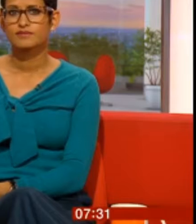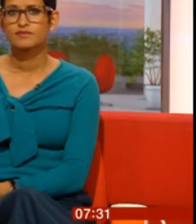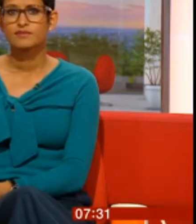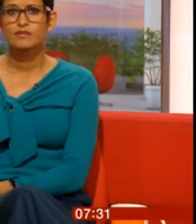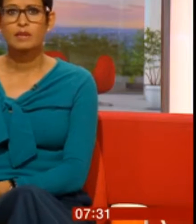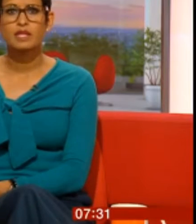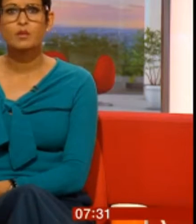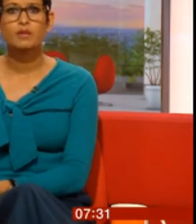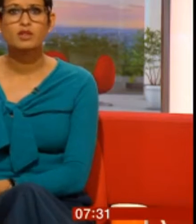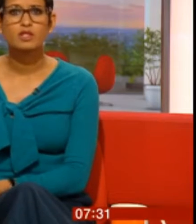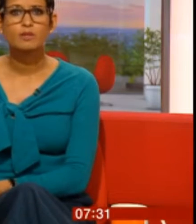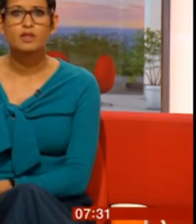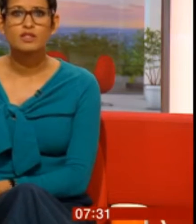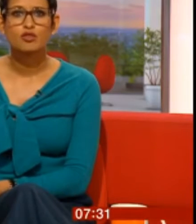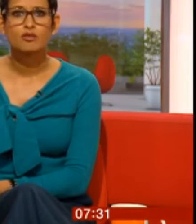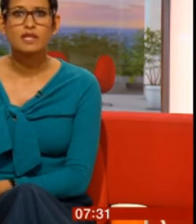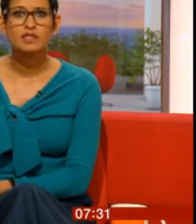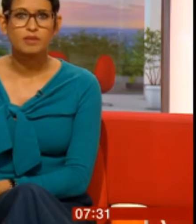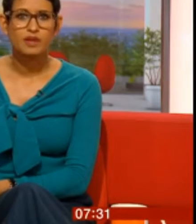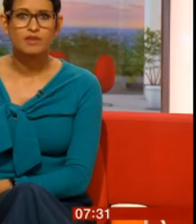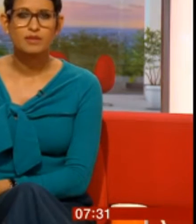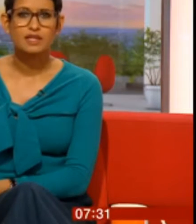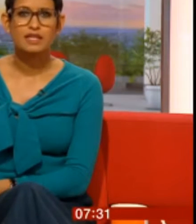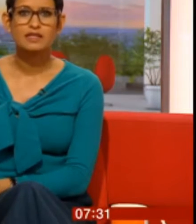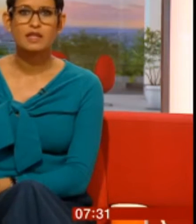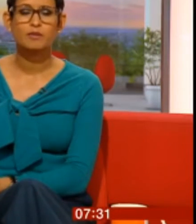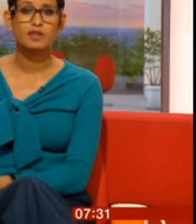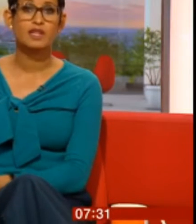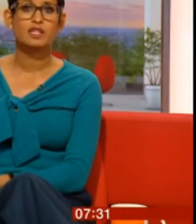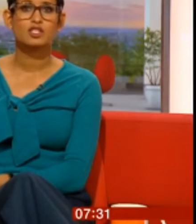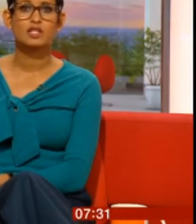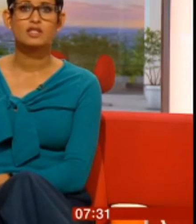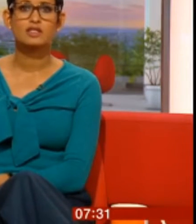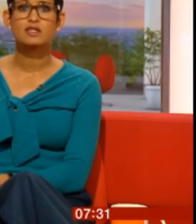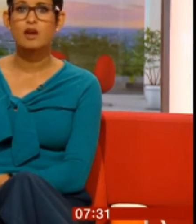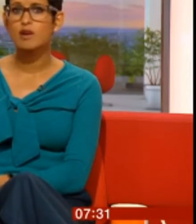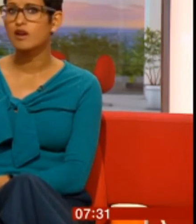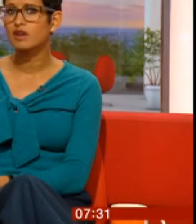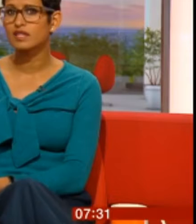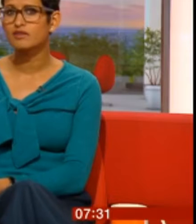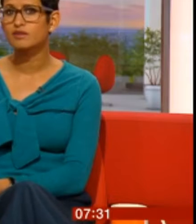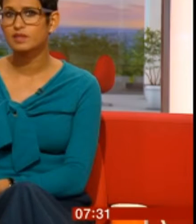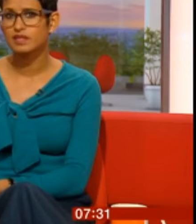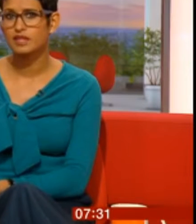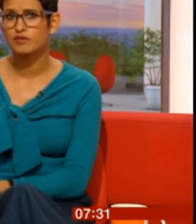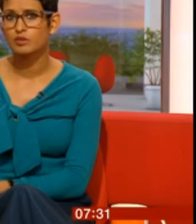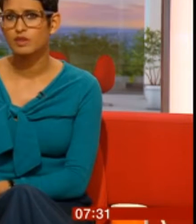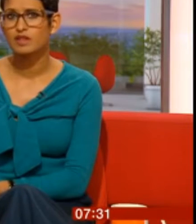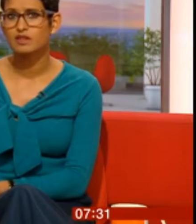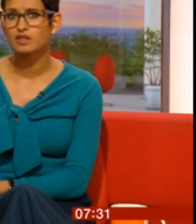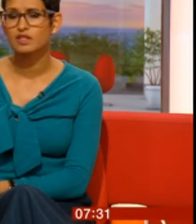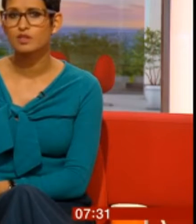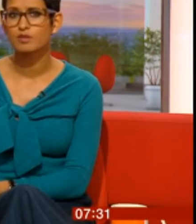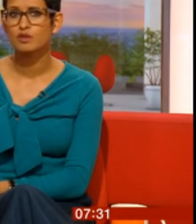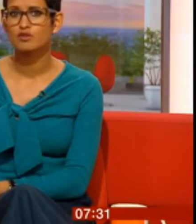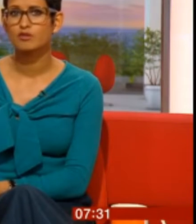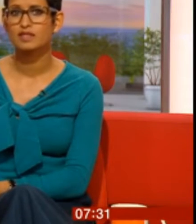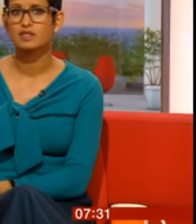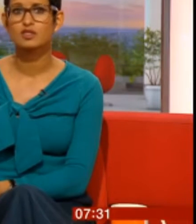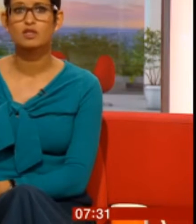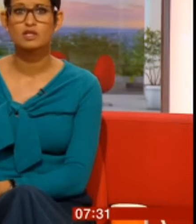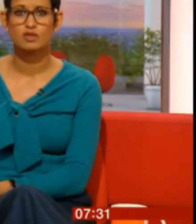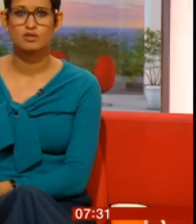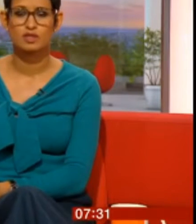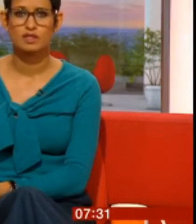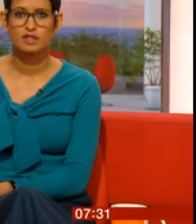Now many women who experience a traumatic birth are being let down by the NHS and some are even being left with undiagnosed post